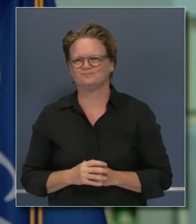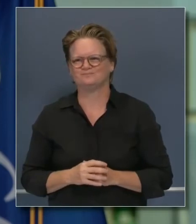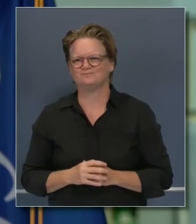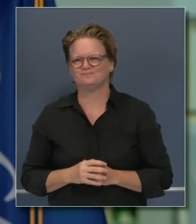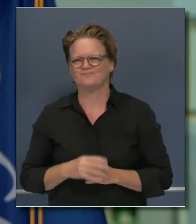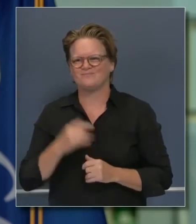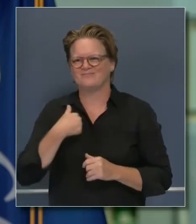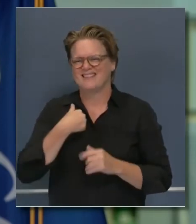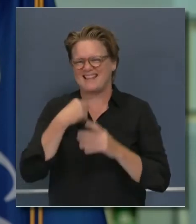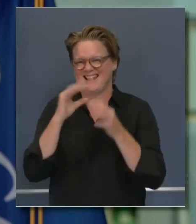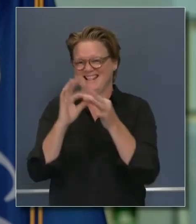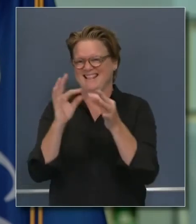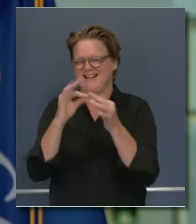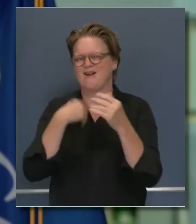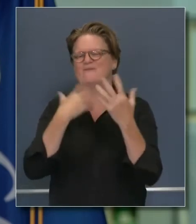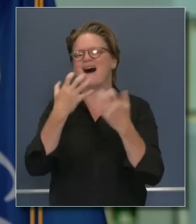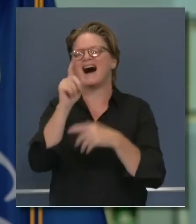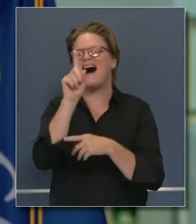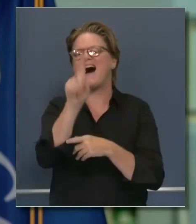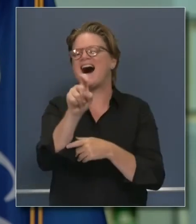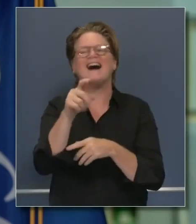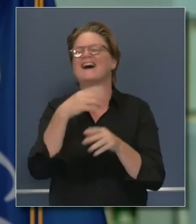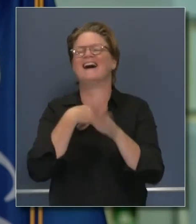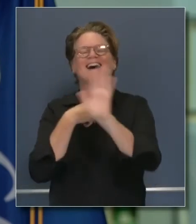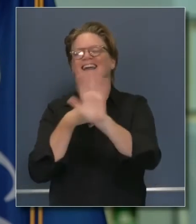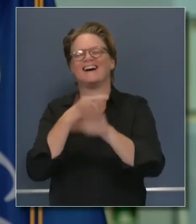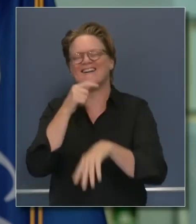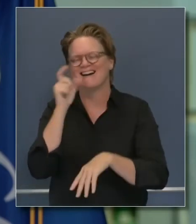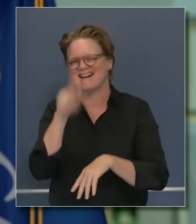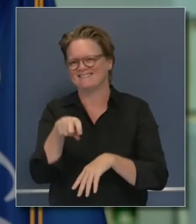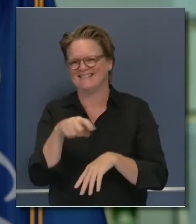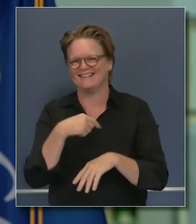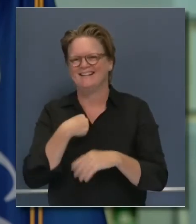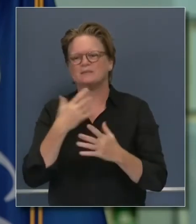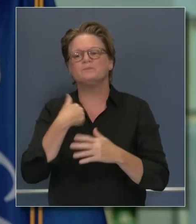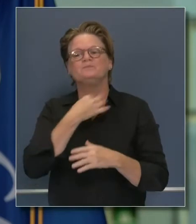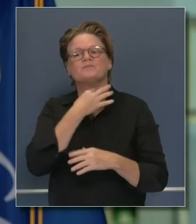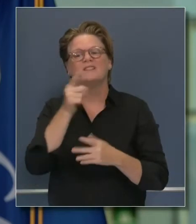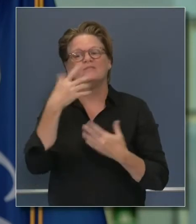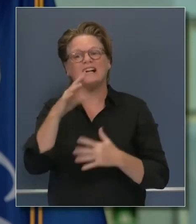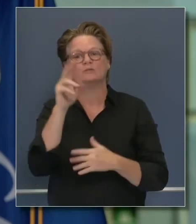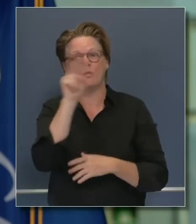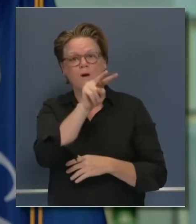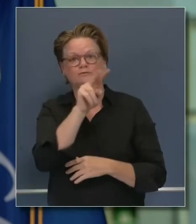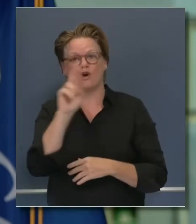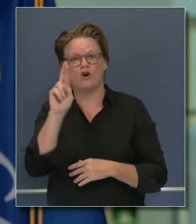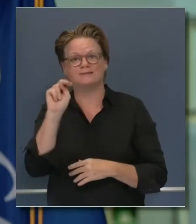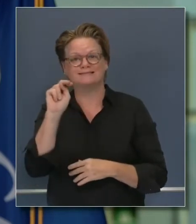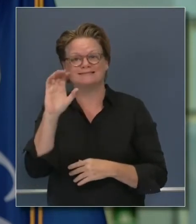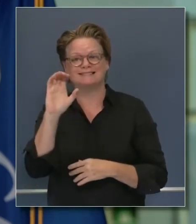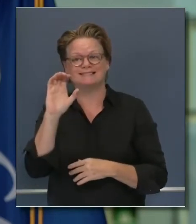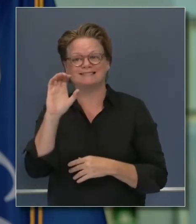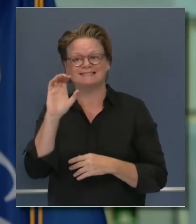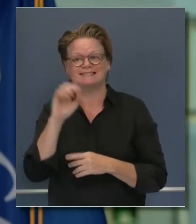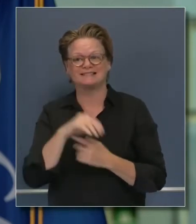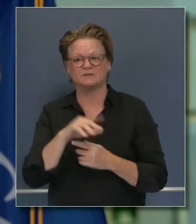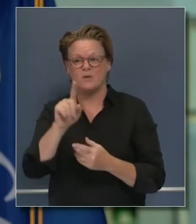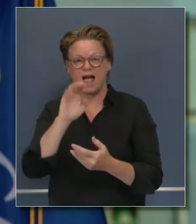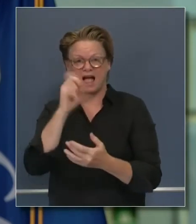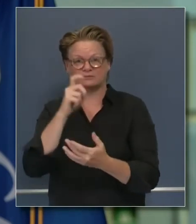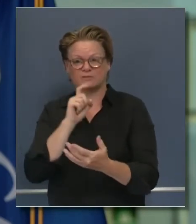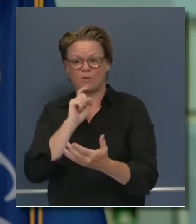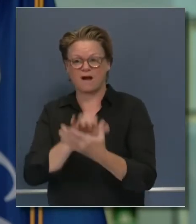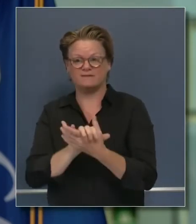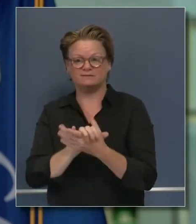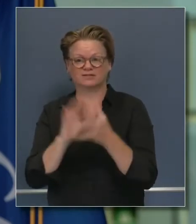curious if you are watching the RNC, and if you had a response to your ex-wife, who said in prime time the other night that California is a